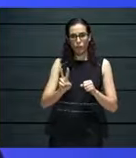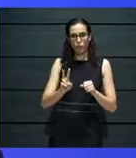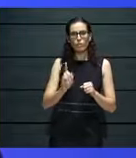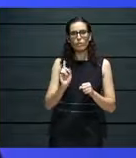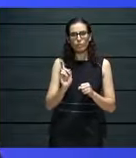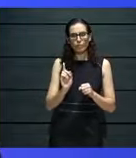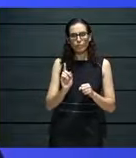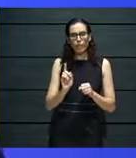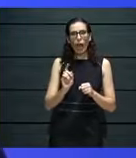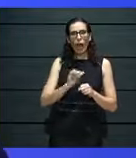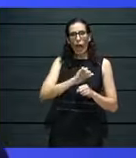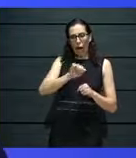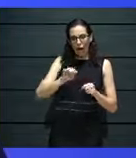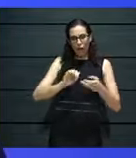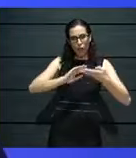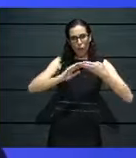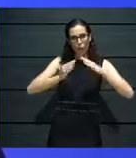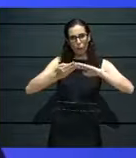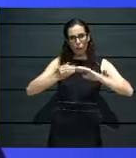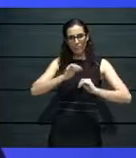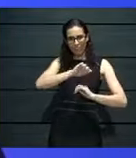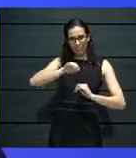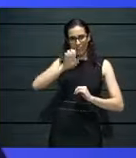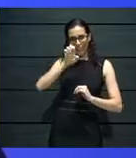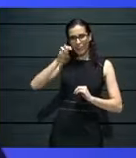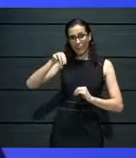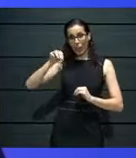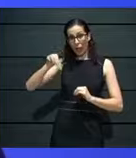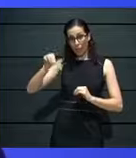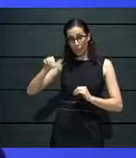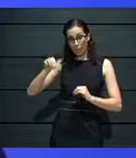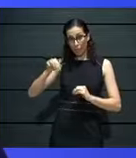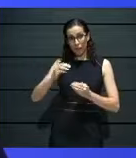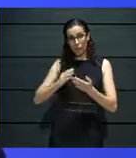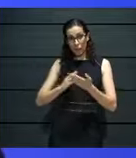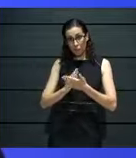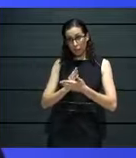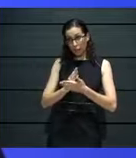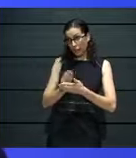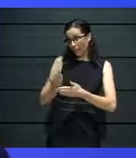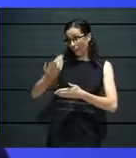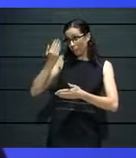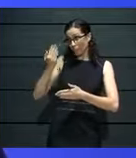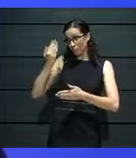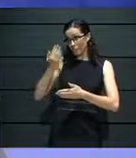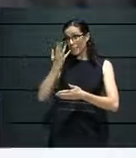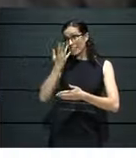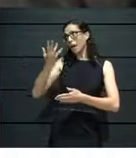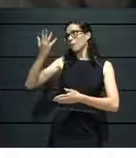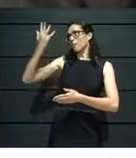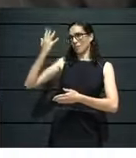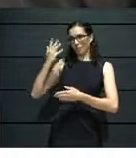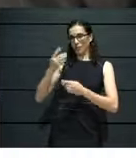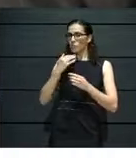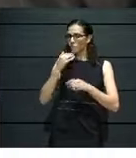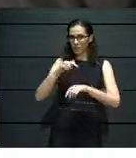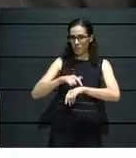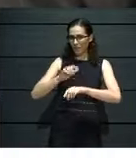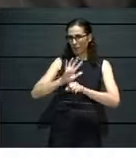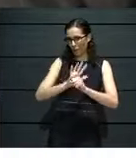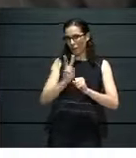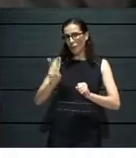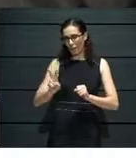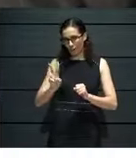digitally. So we have a healthy amount… Five years ago. Five years ago. Five We have a healthy amount of